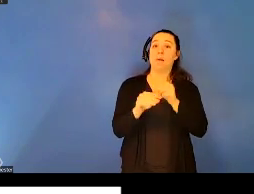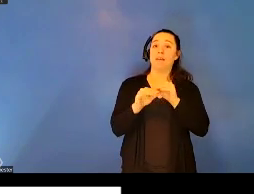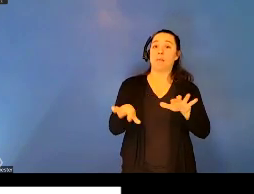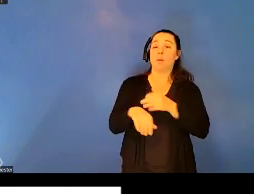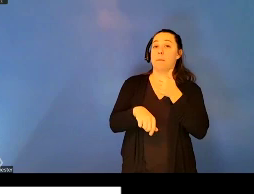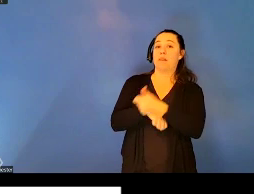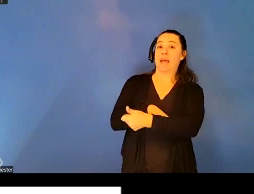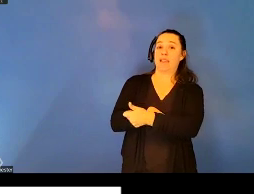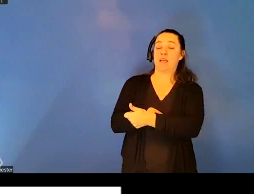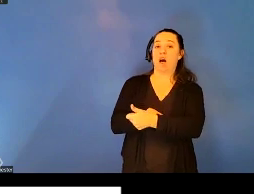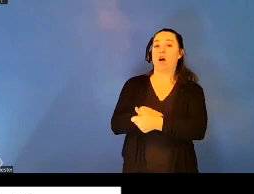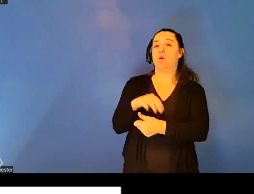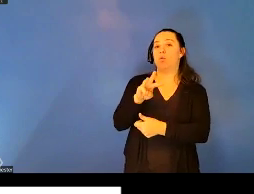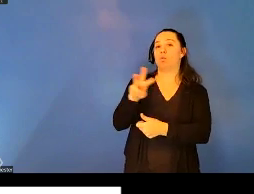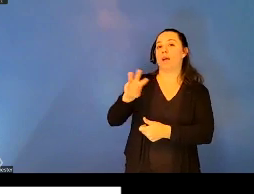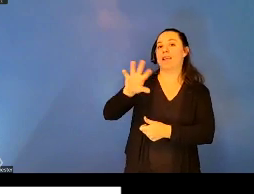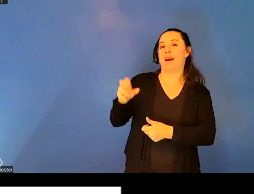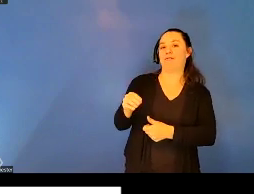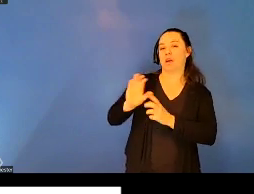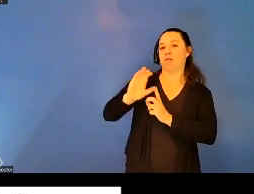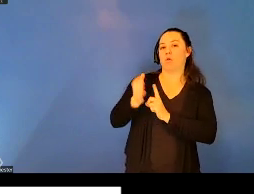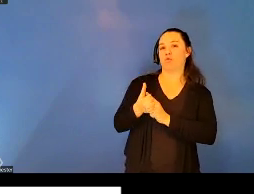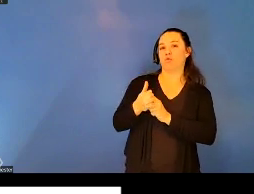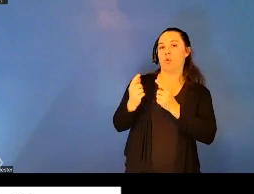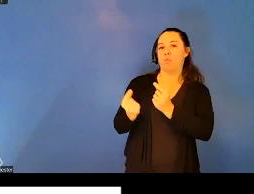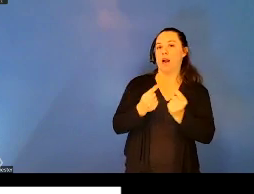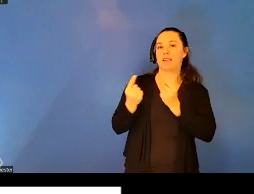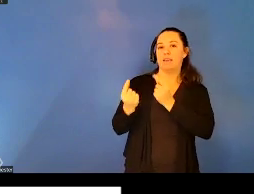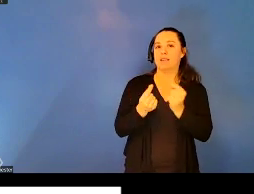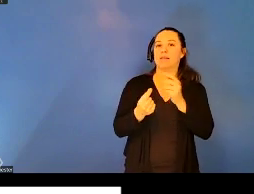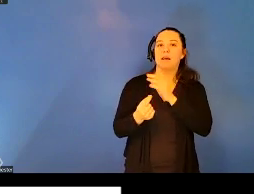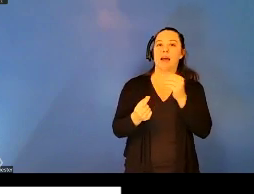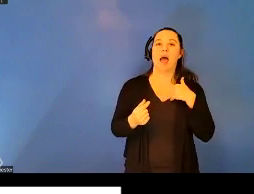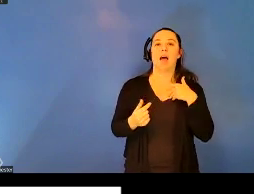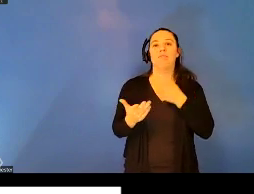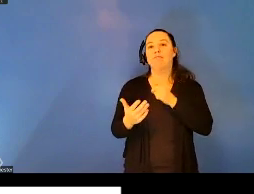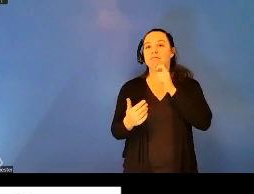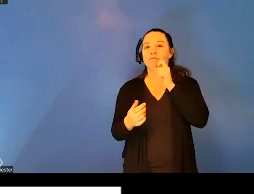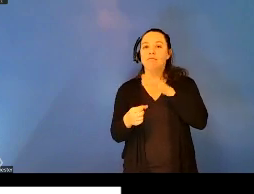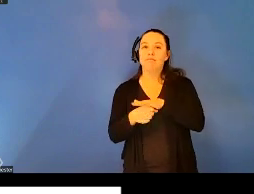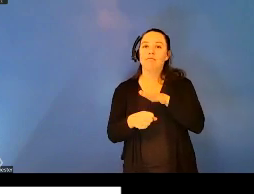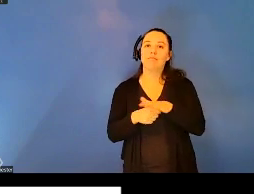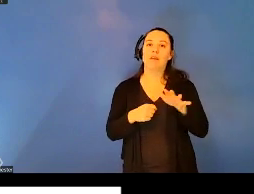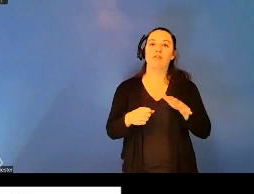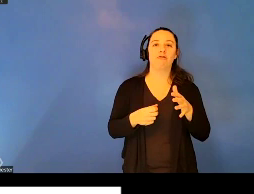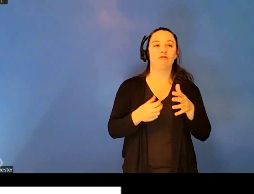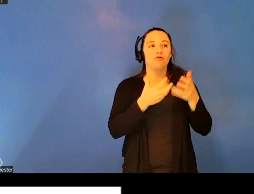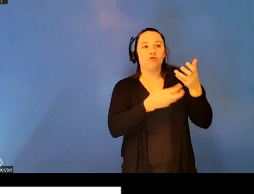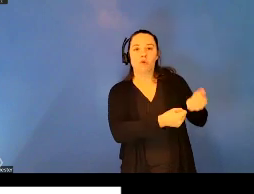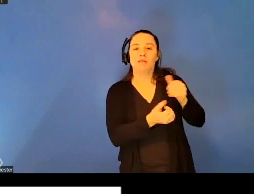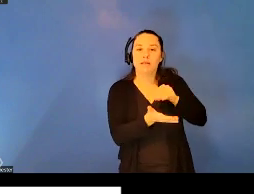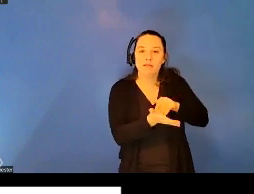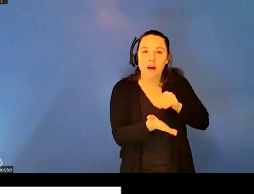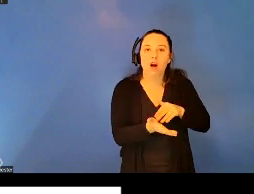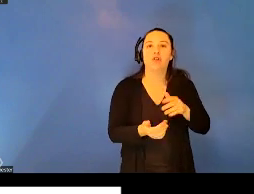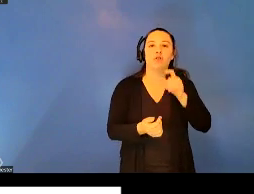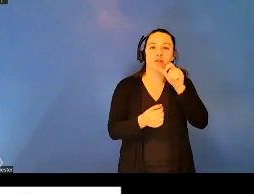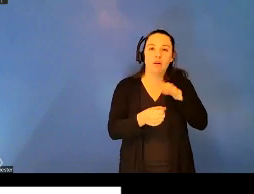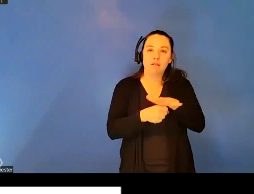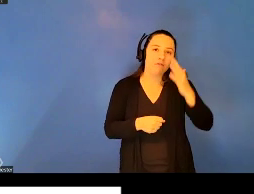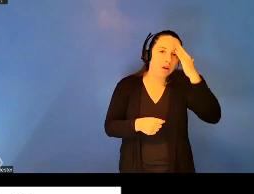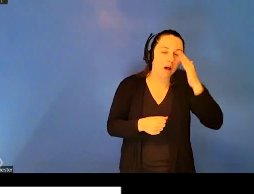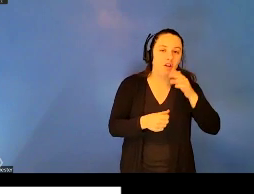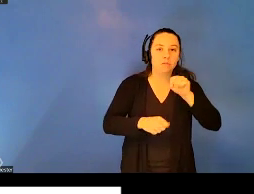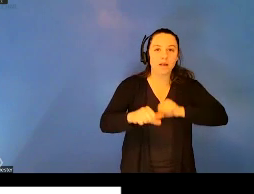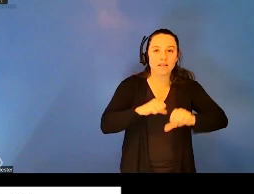unquote, West African cultural practices and widespread ignorance of science, mistrust in doctors, and host of other banal actions that